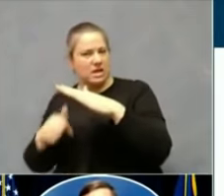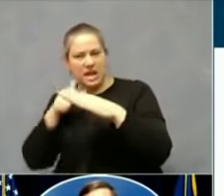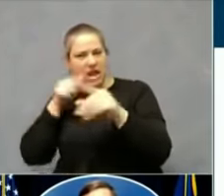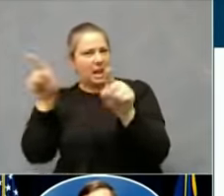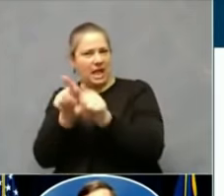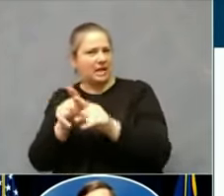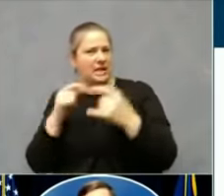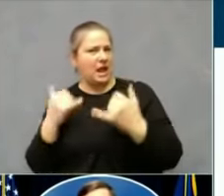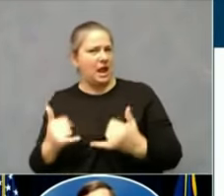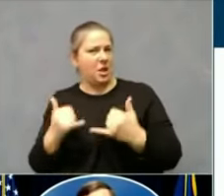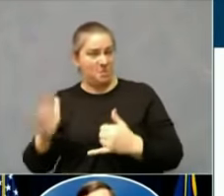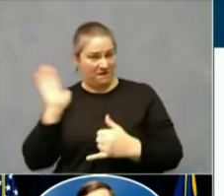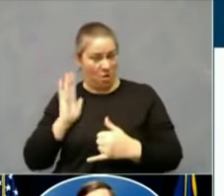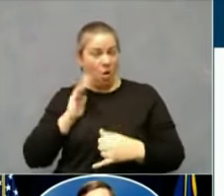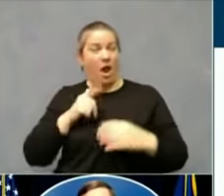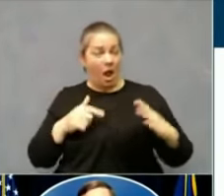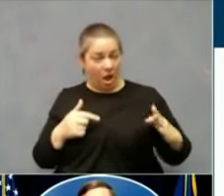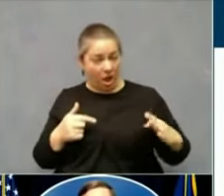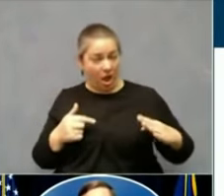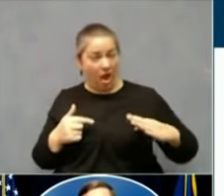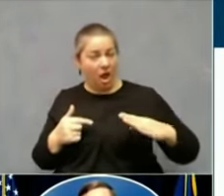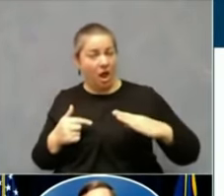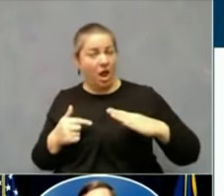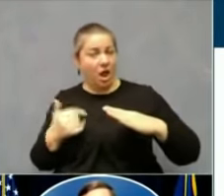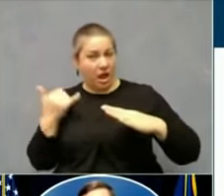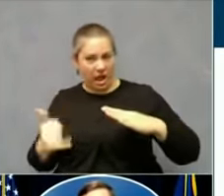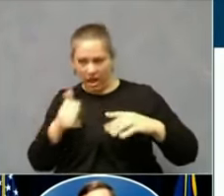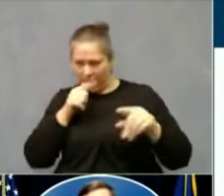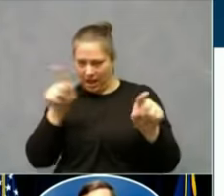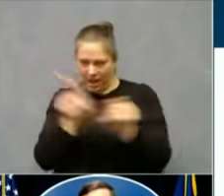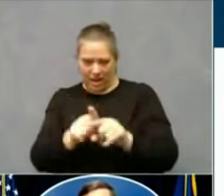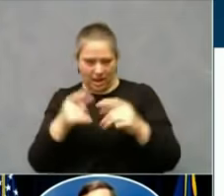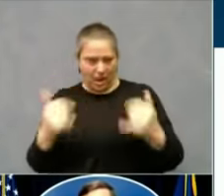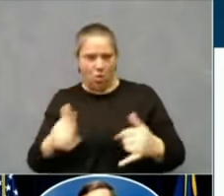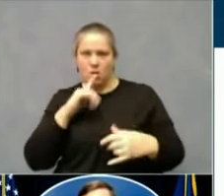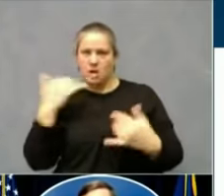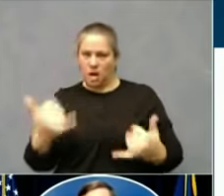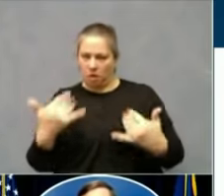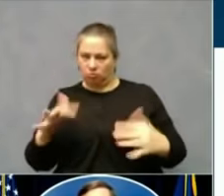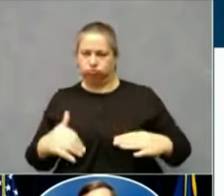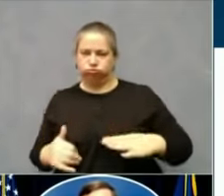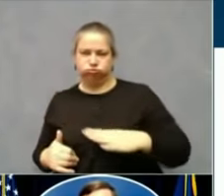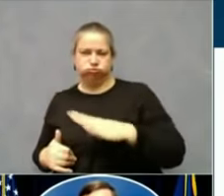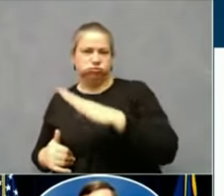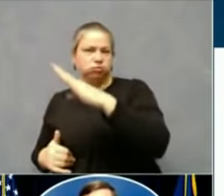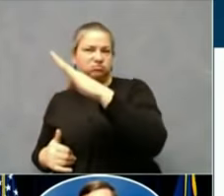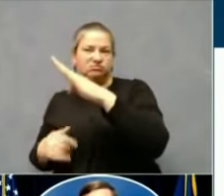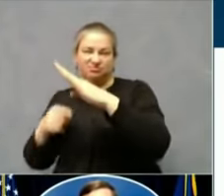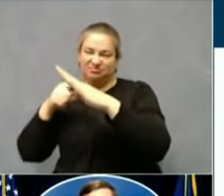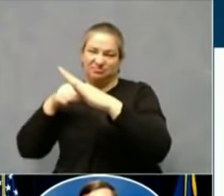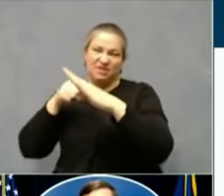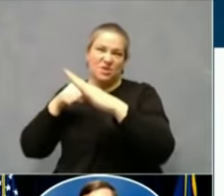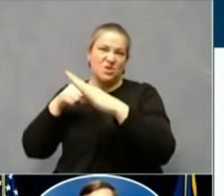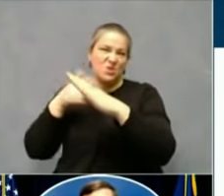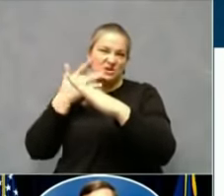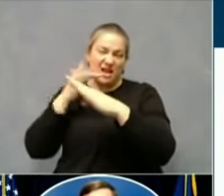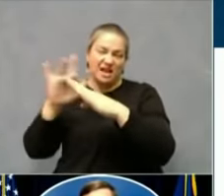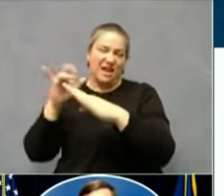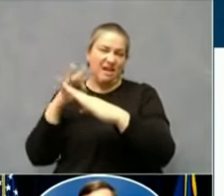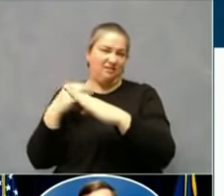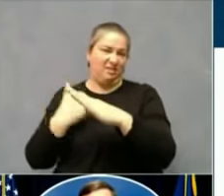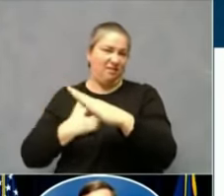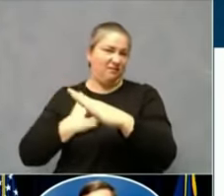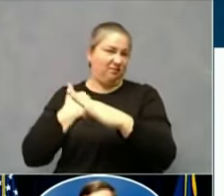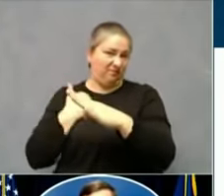These are people that we're lucky if we save and take more care from doctors or nurses